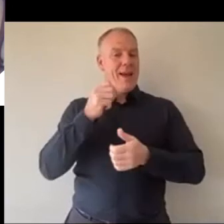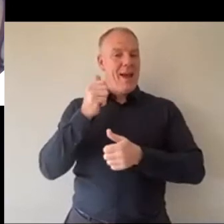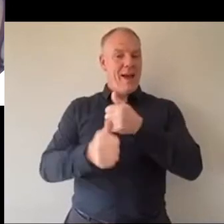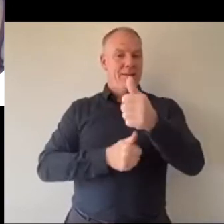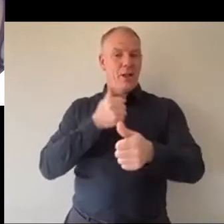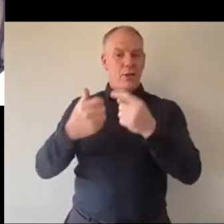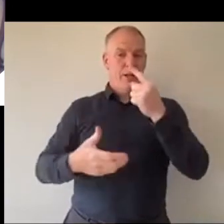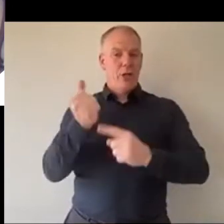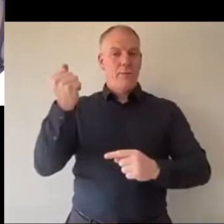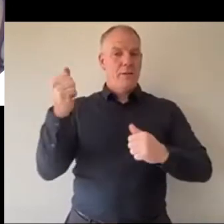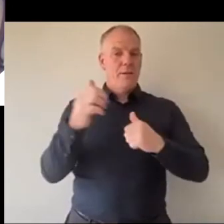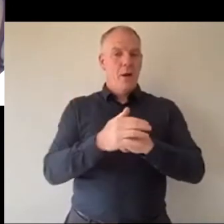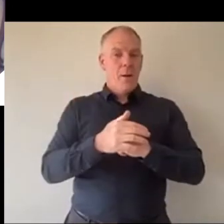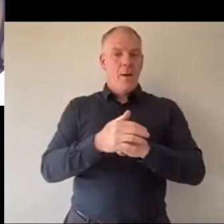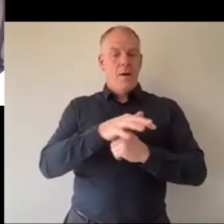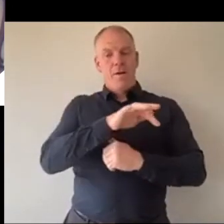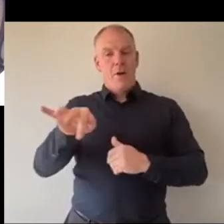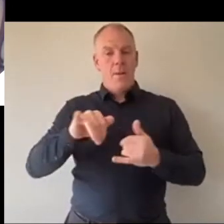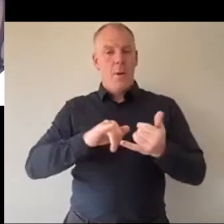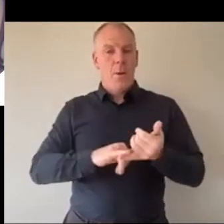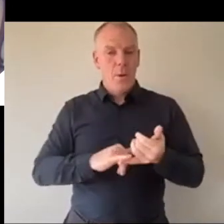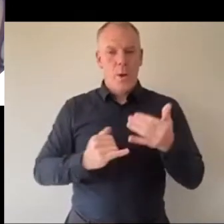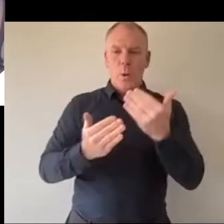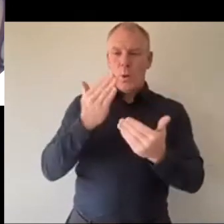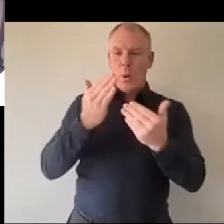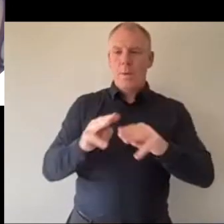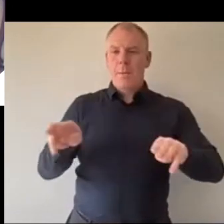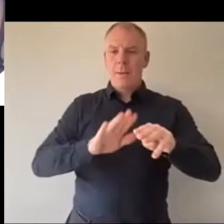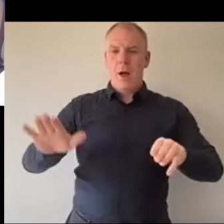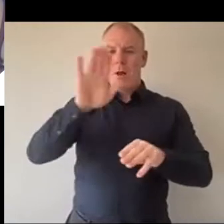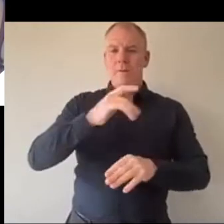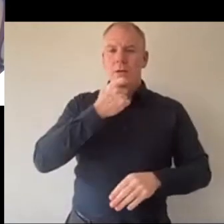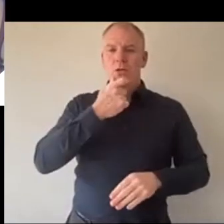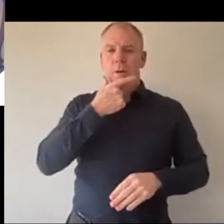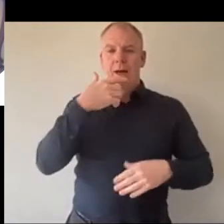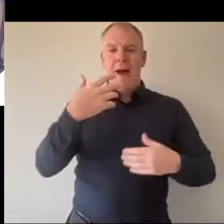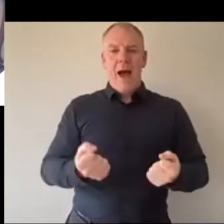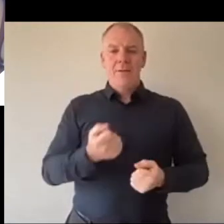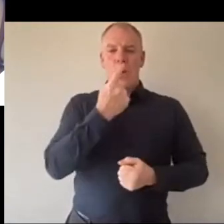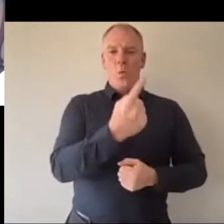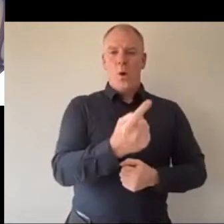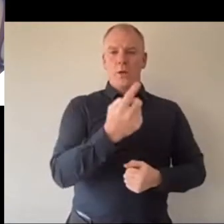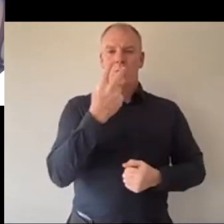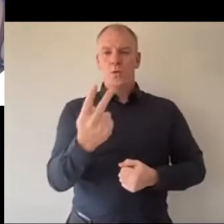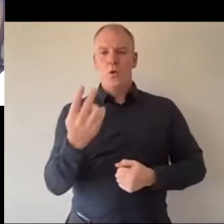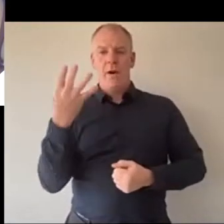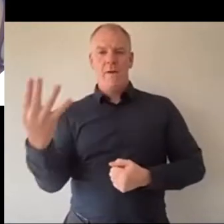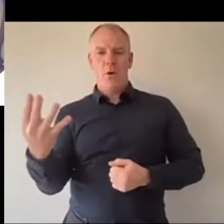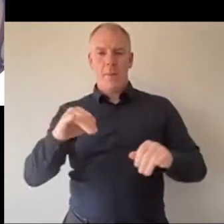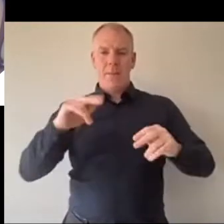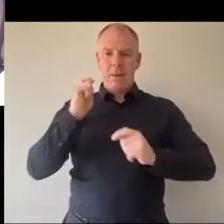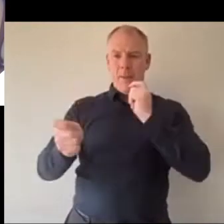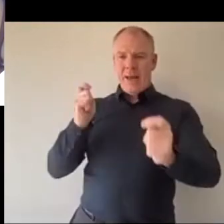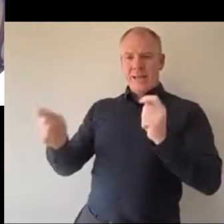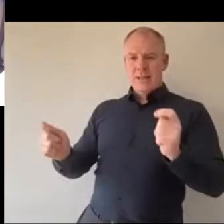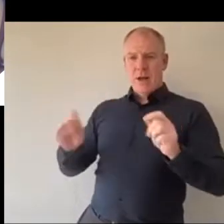achievements of young people in our city. We had 124 nominations in total, and every